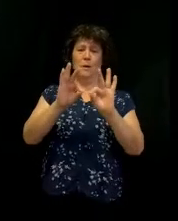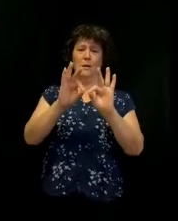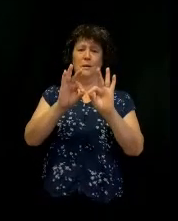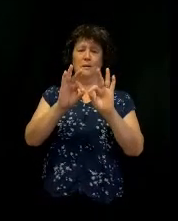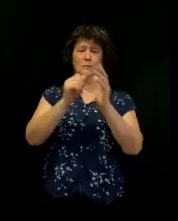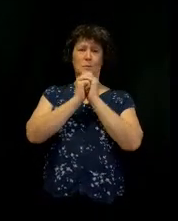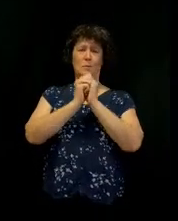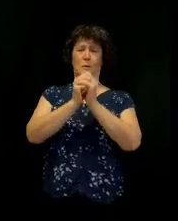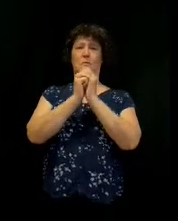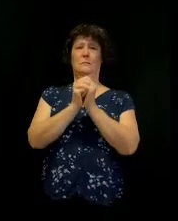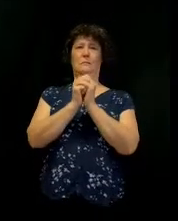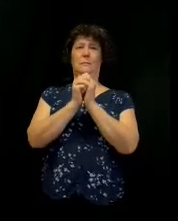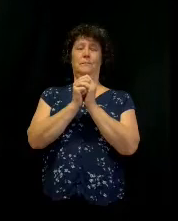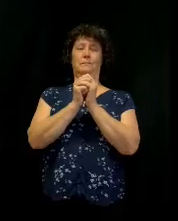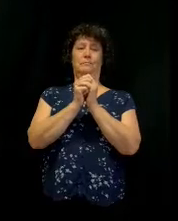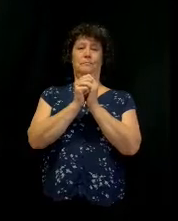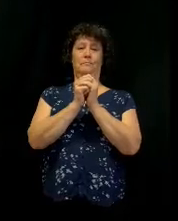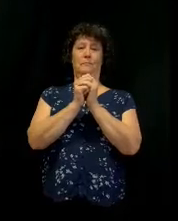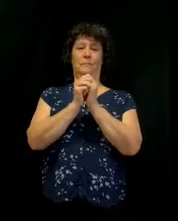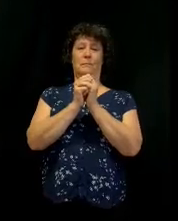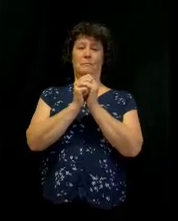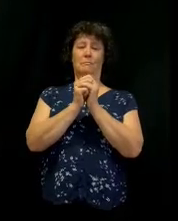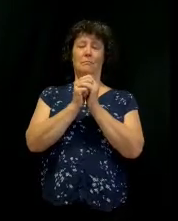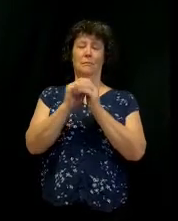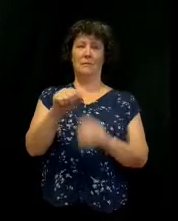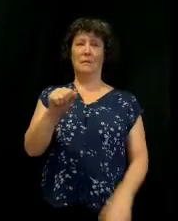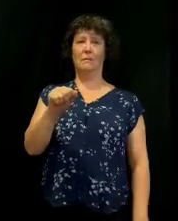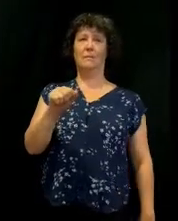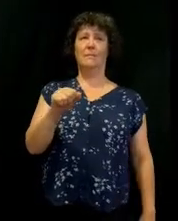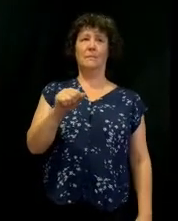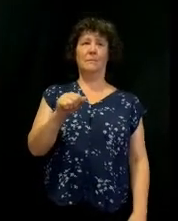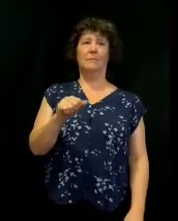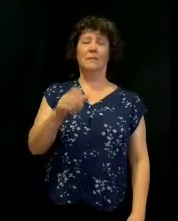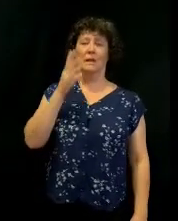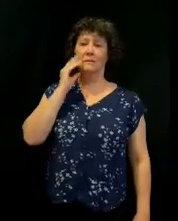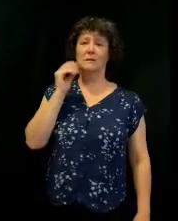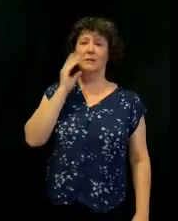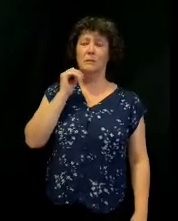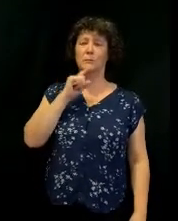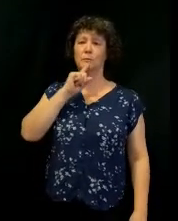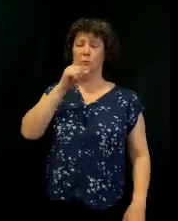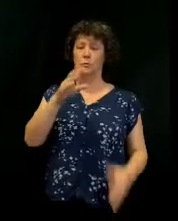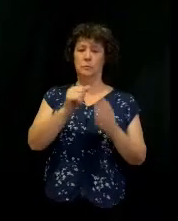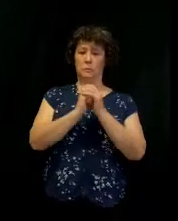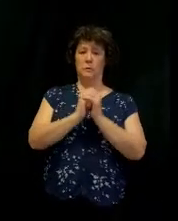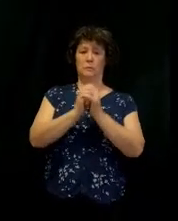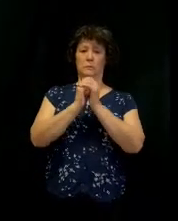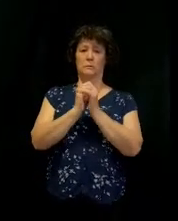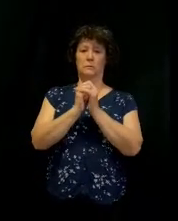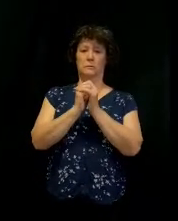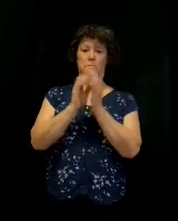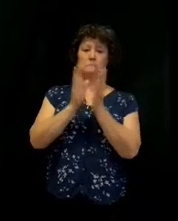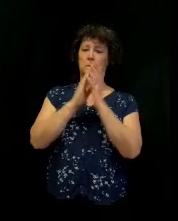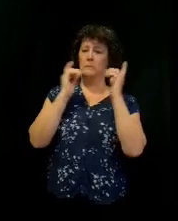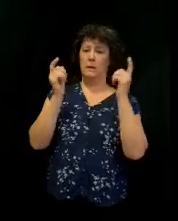Amen. You guys all right? I want you to experience worship. Hallelujah.